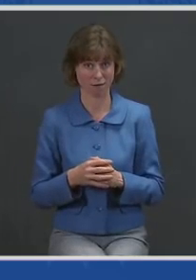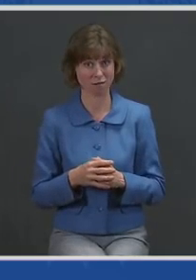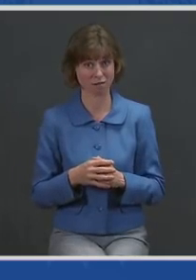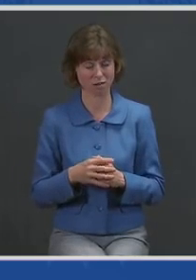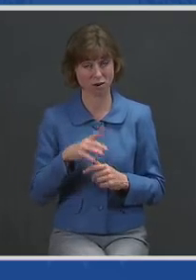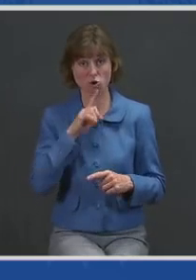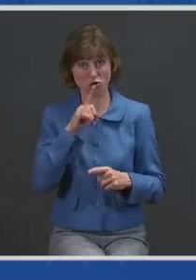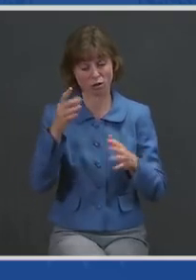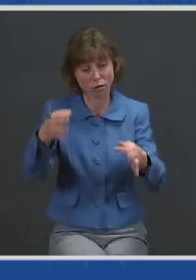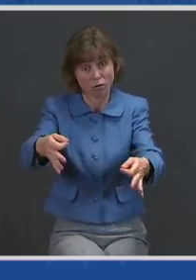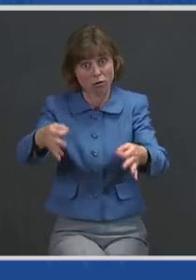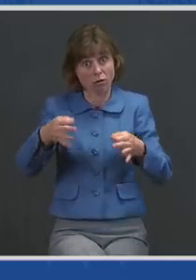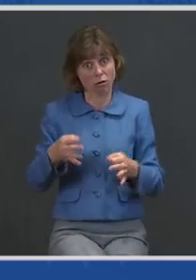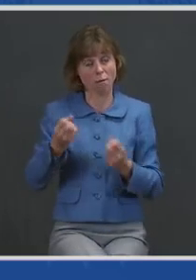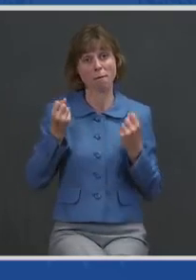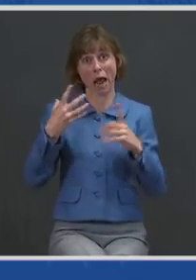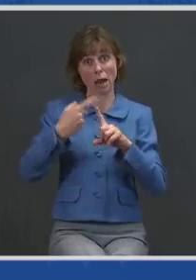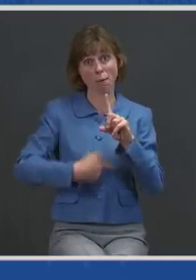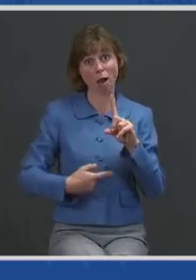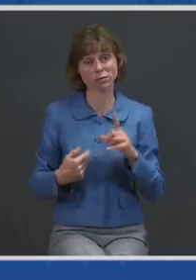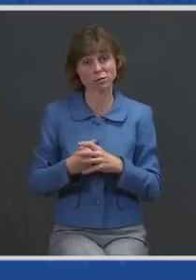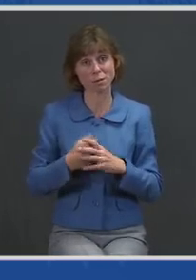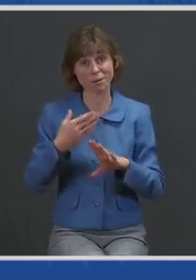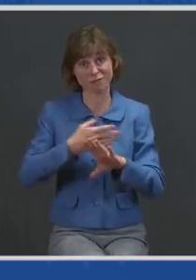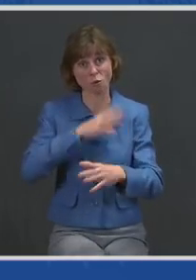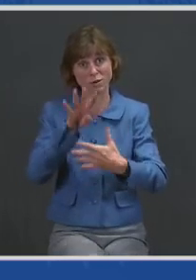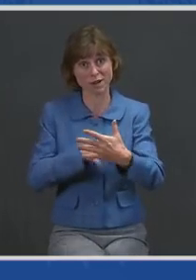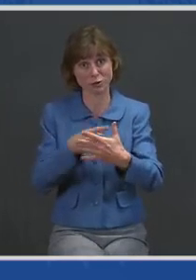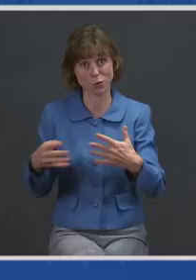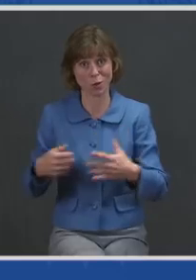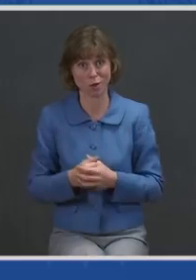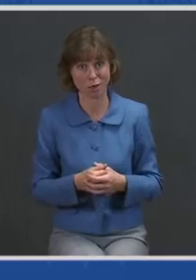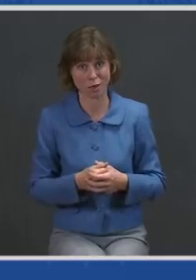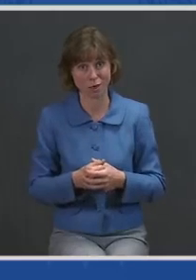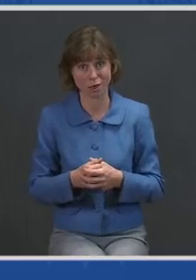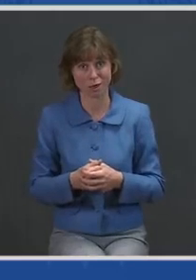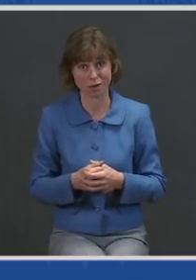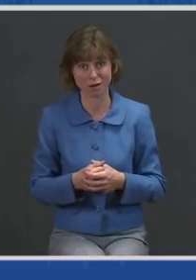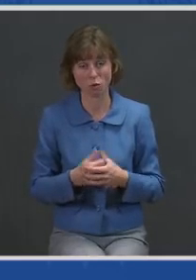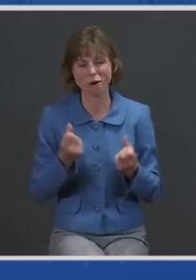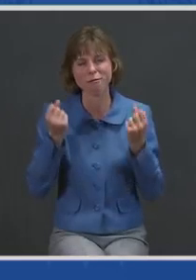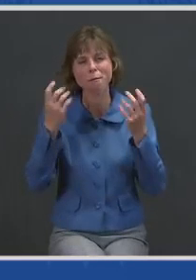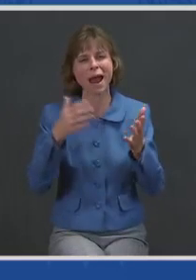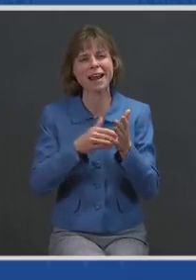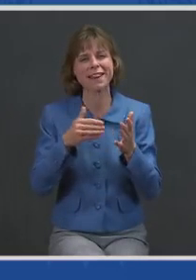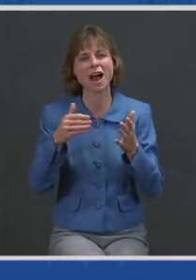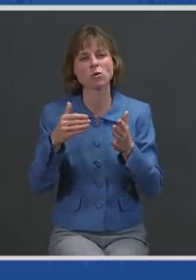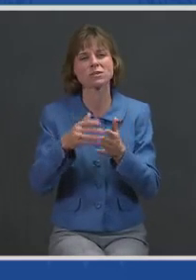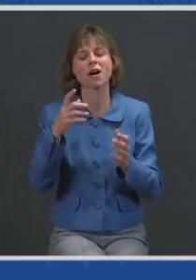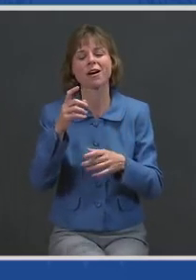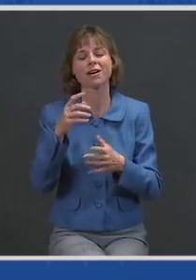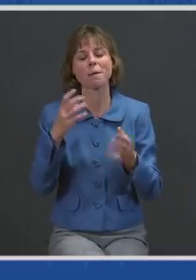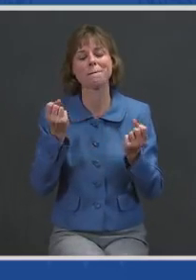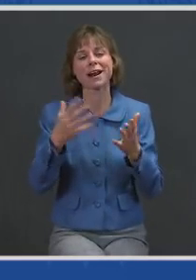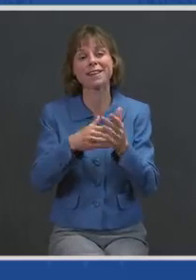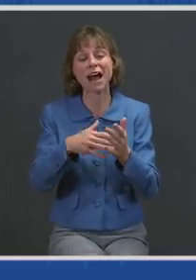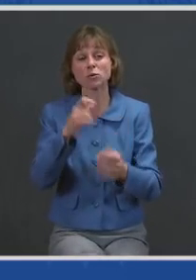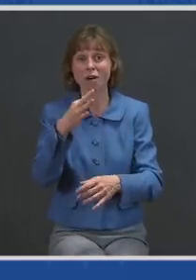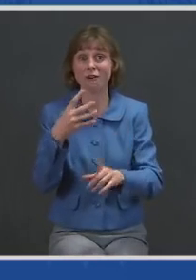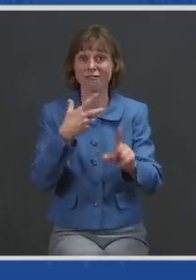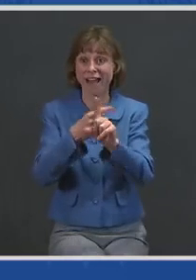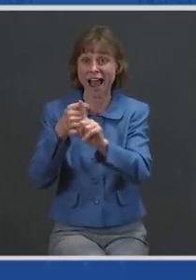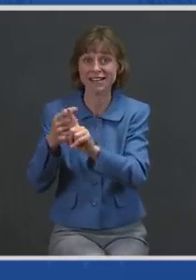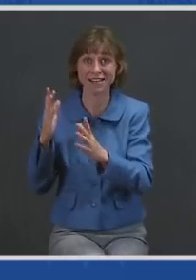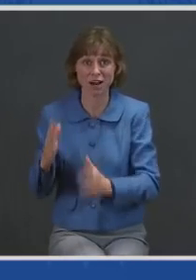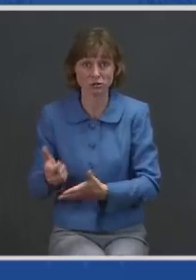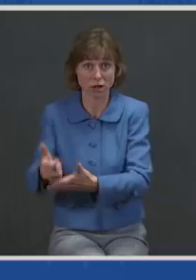schedule. And we're mobilizing thousands of vaccinators to put the vaccine in one's arm. Calling